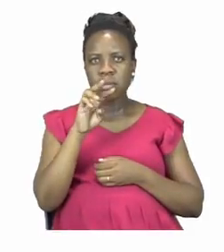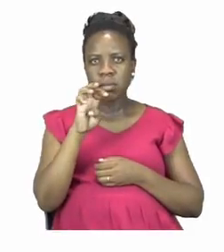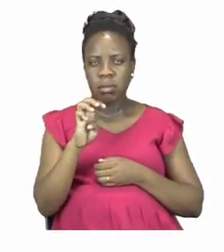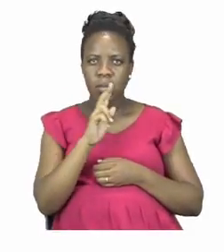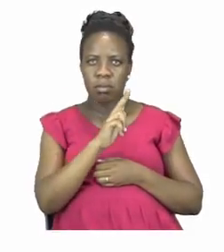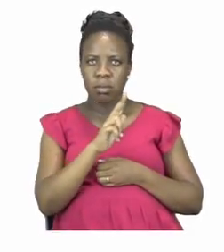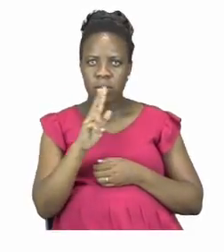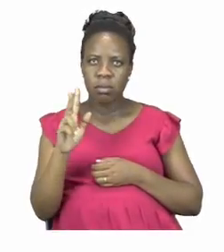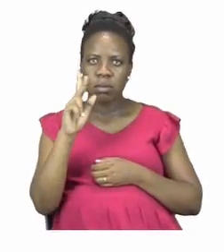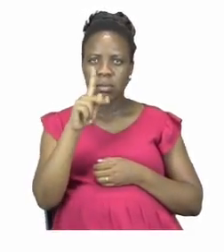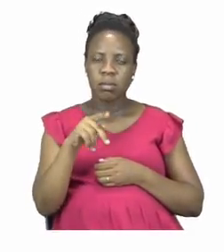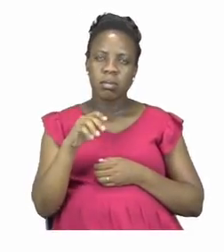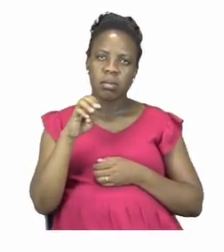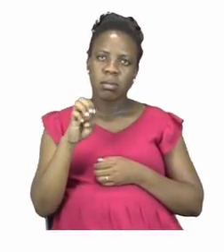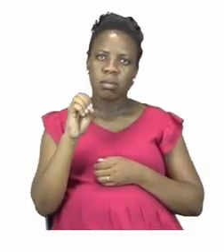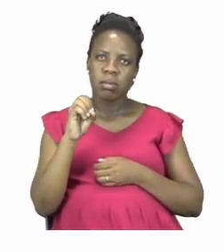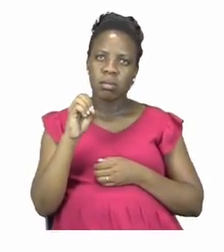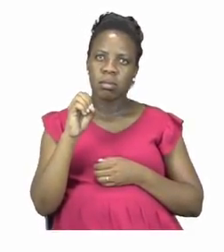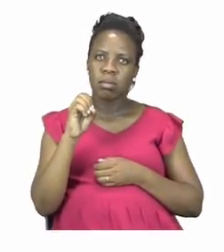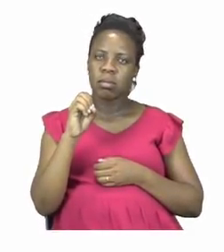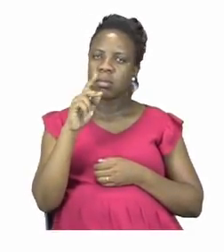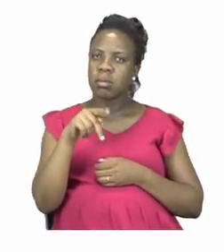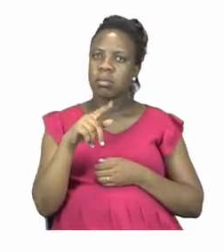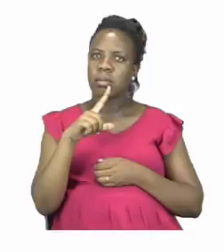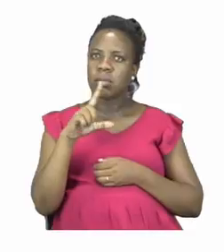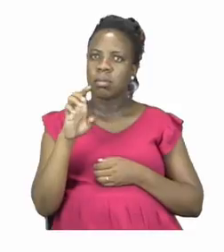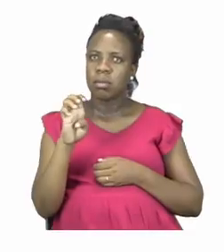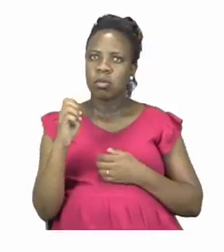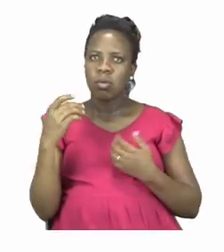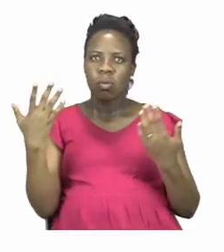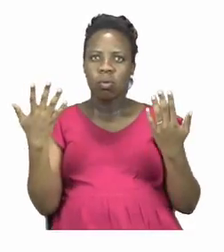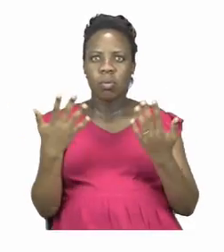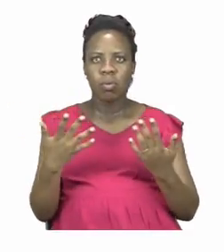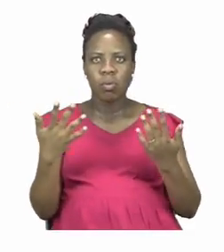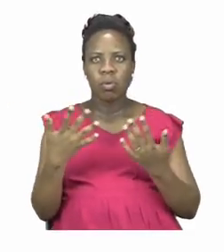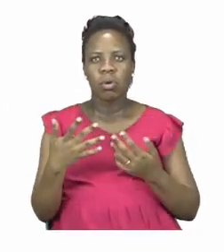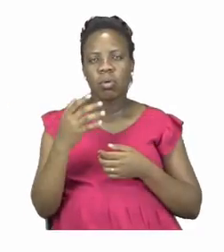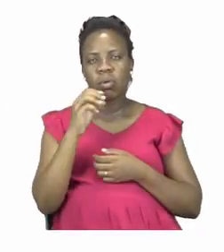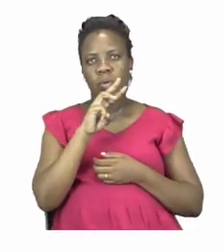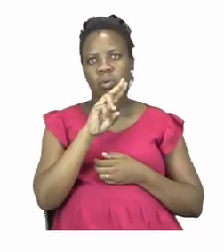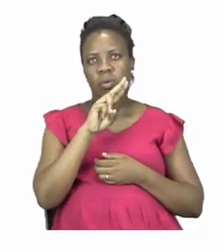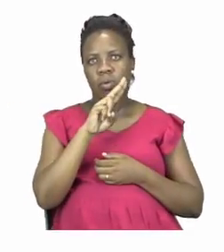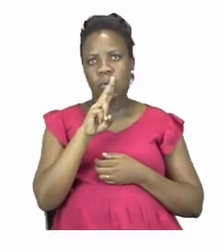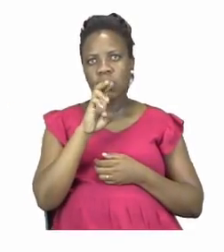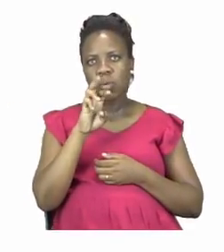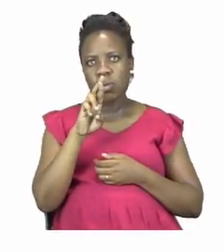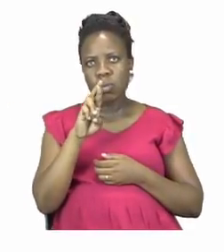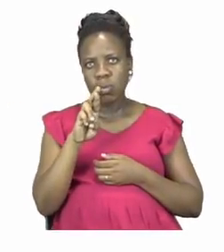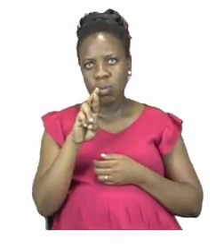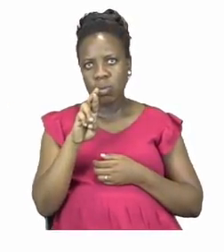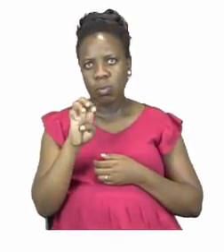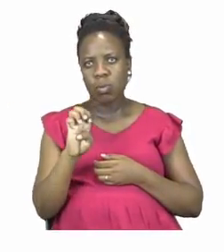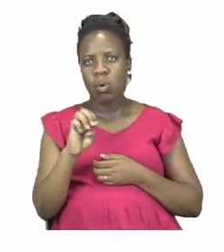water and together. Now boys and girls I used the first word to make my